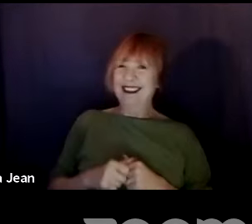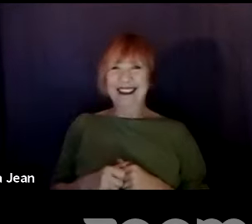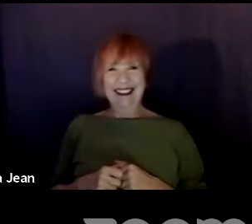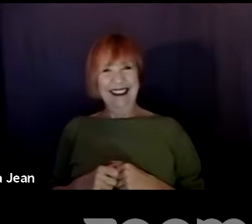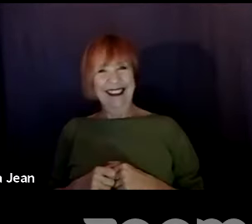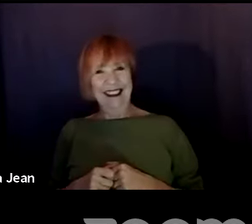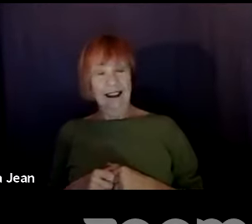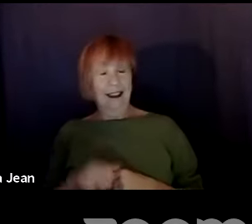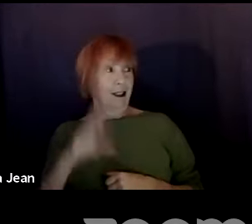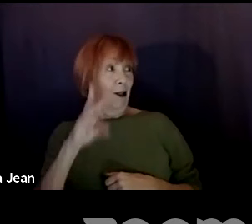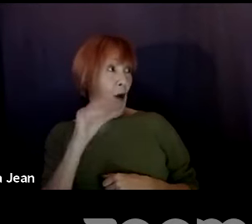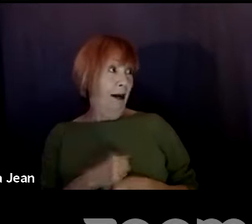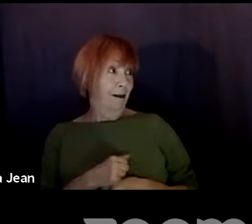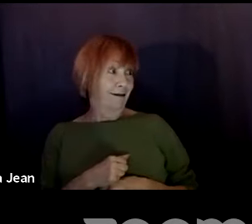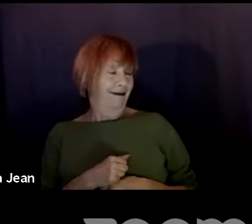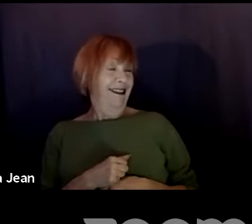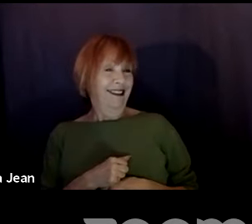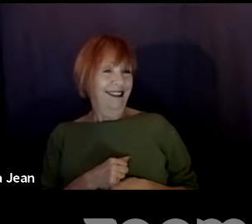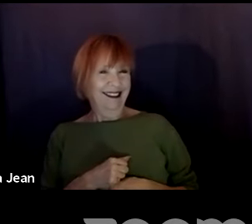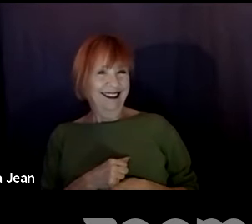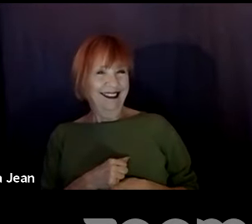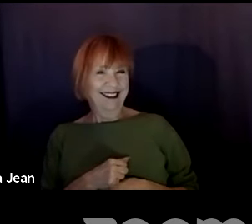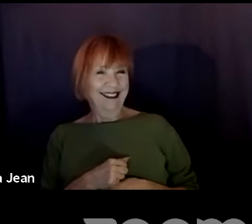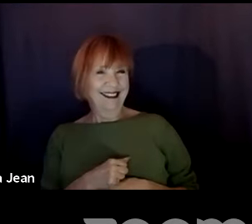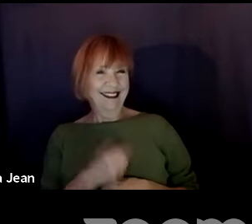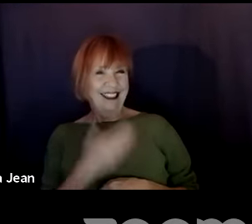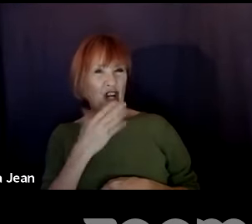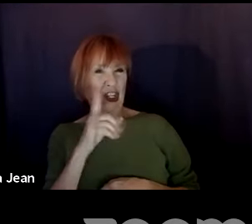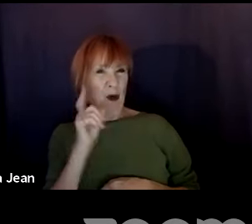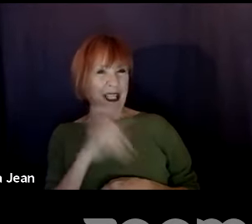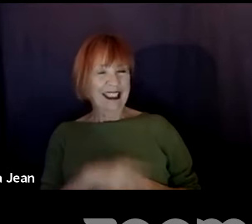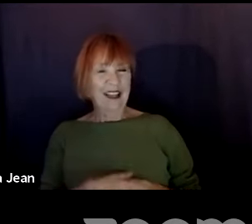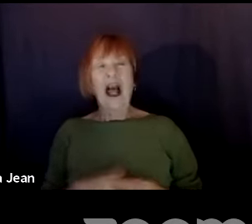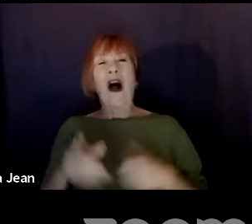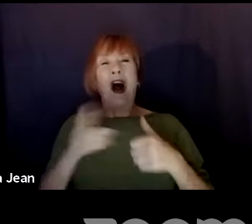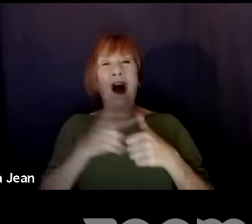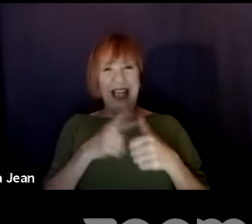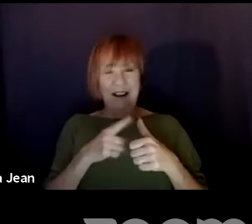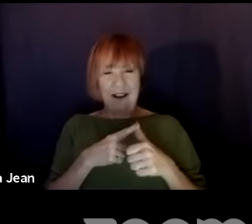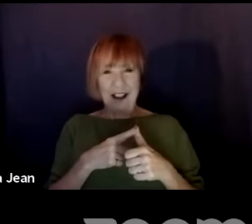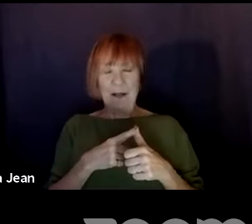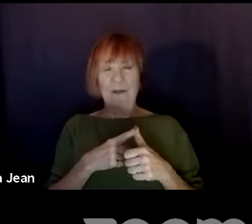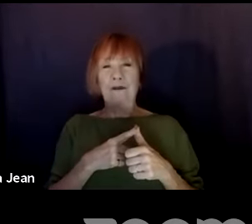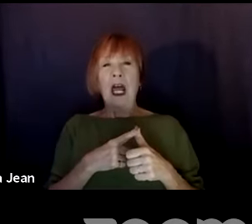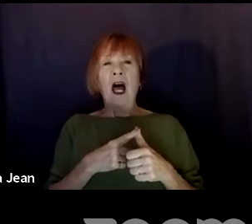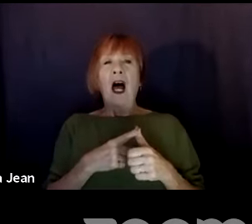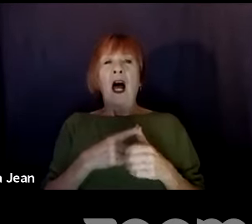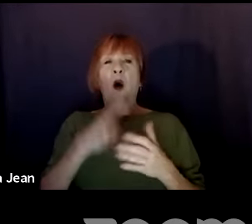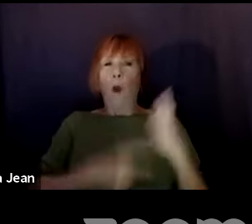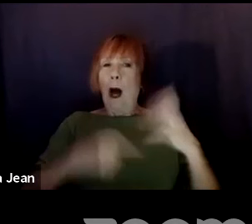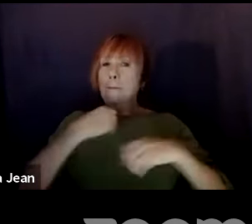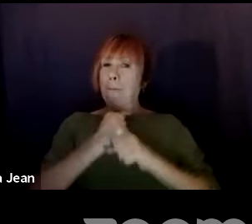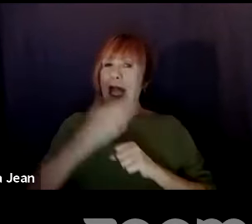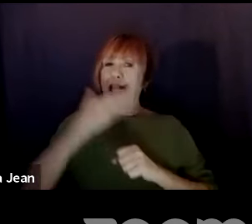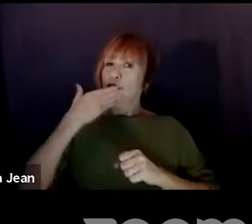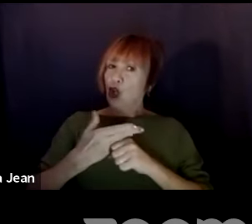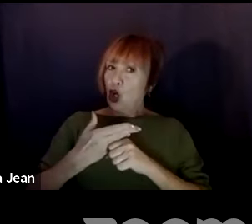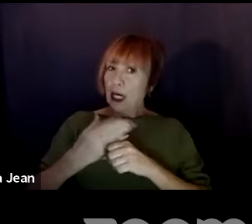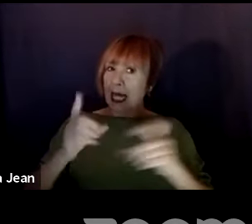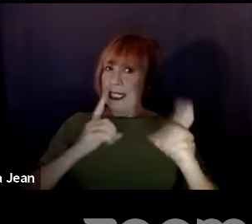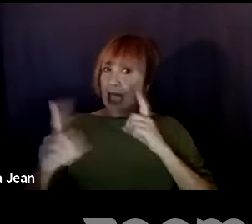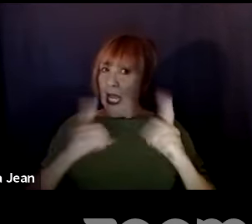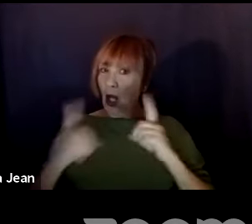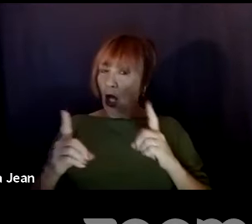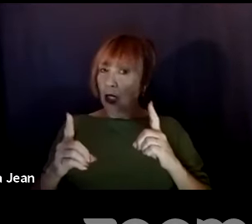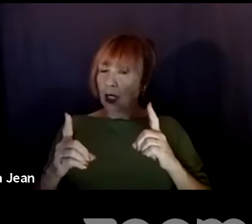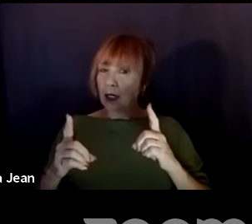Wow. Big question. Um, well, first of all, let's talk about what makes good dialogue. Uh, good dialogue is